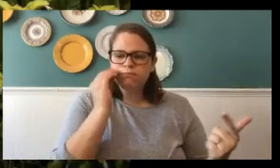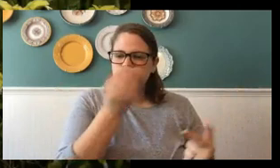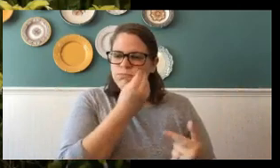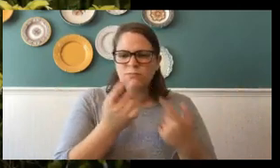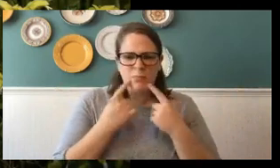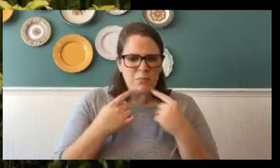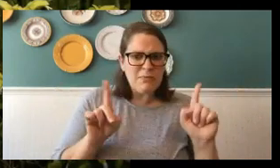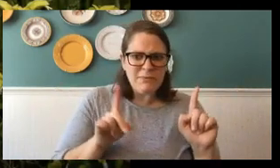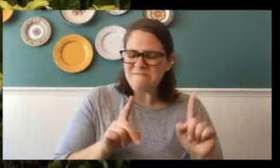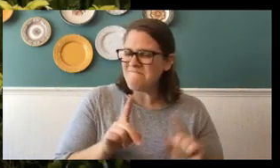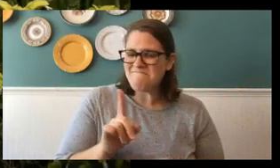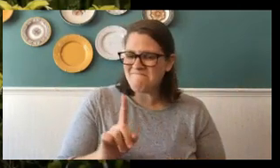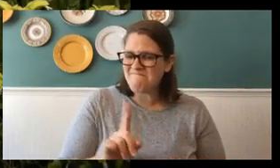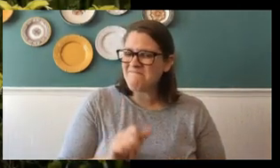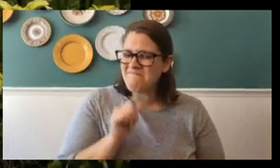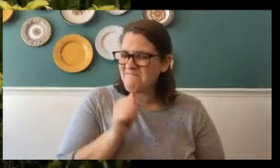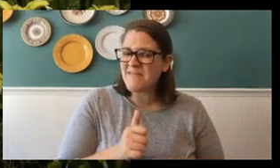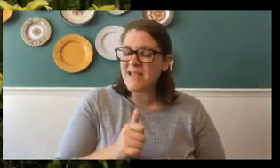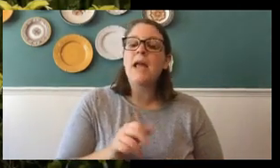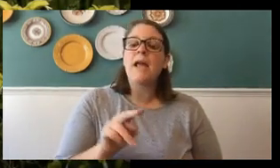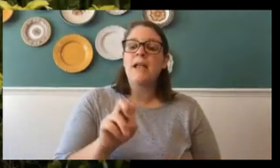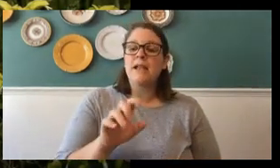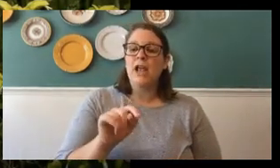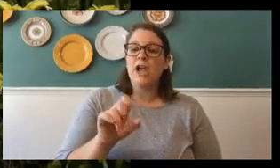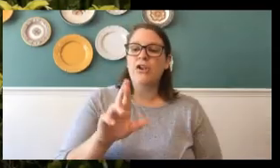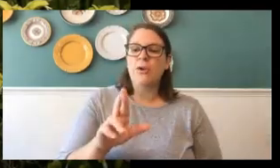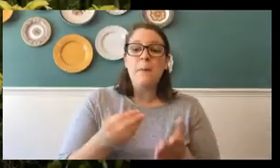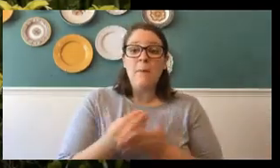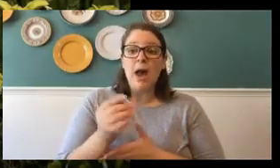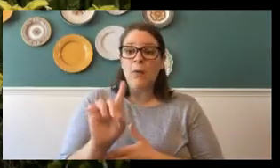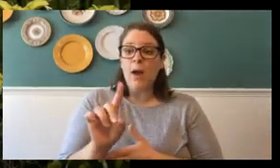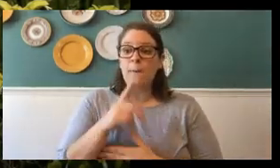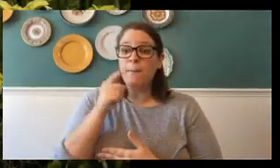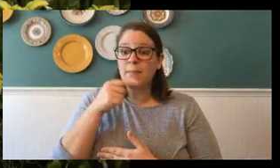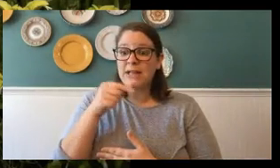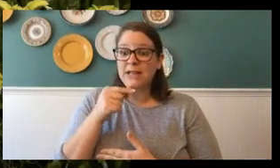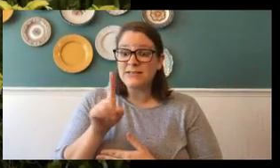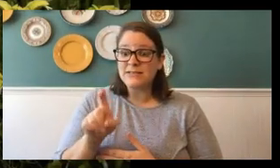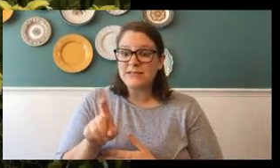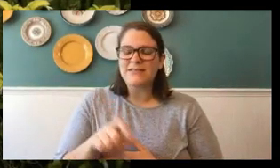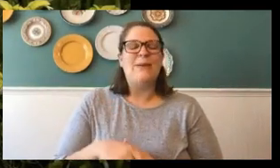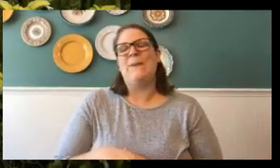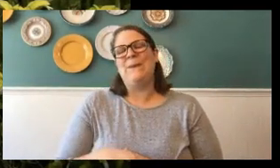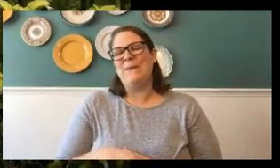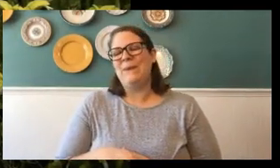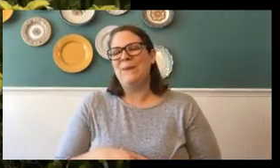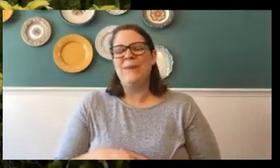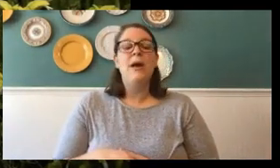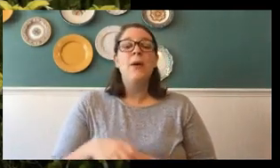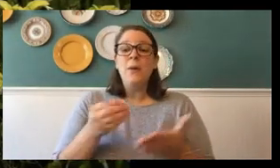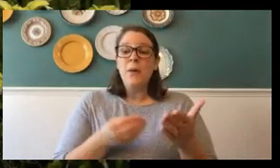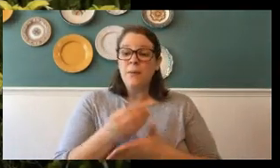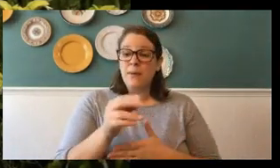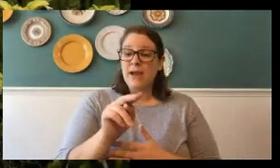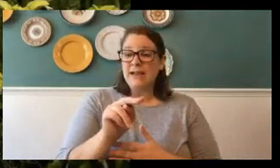Nectar. Nectar. Nectar. job. And we get nectar from Publix, right? No, we don't get nectar from Publix. We get nectar